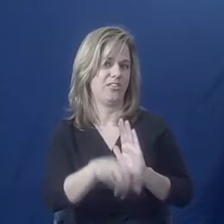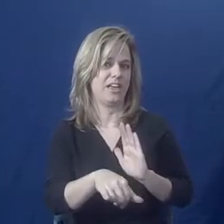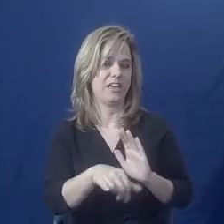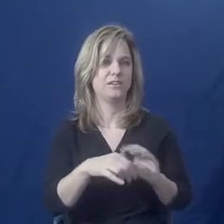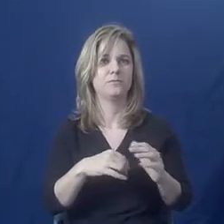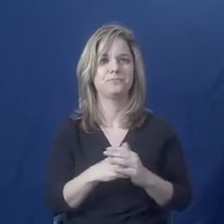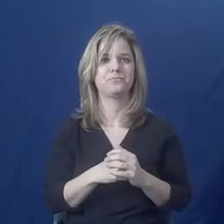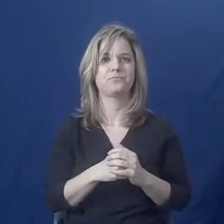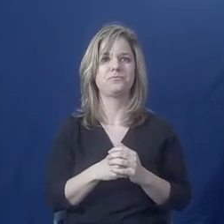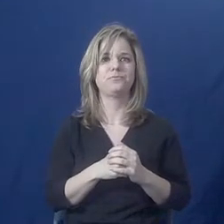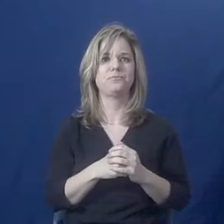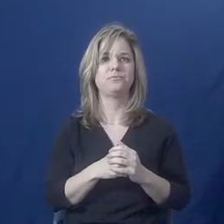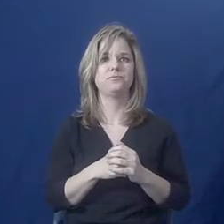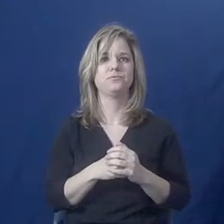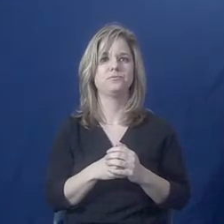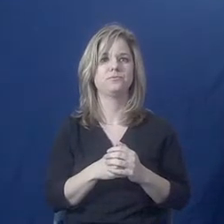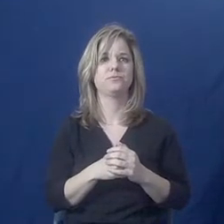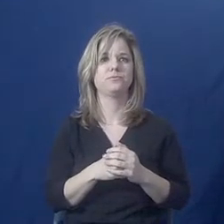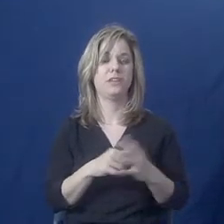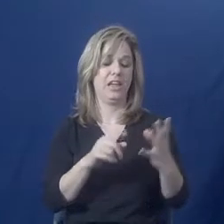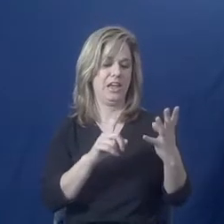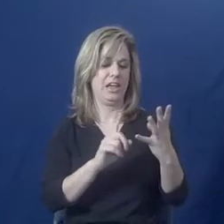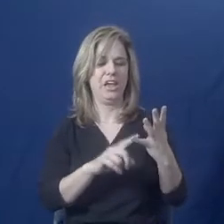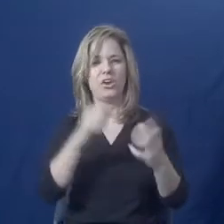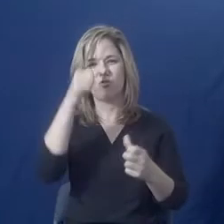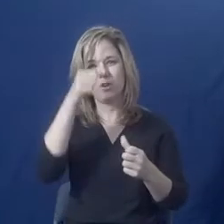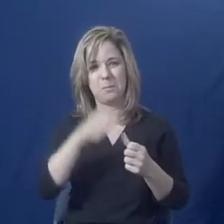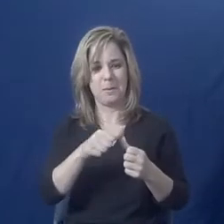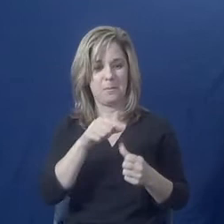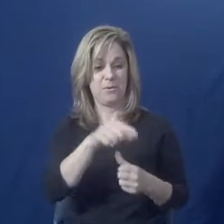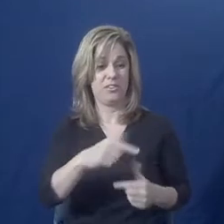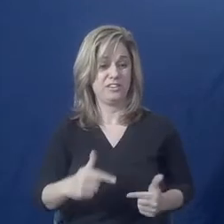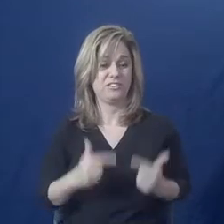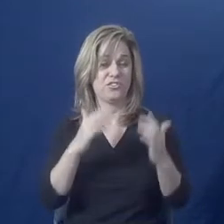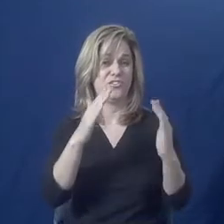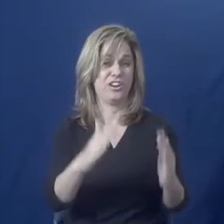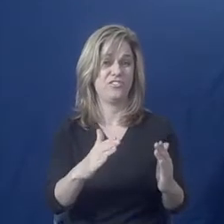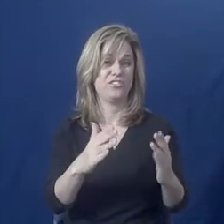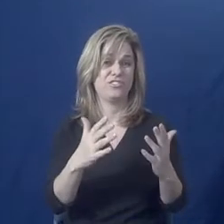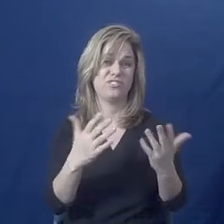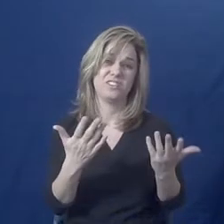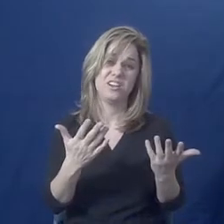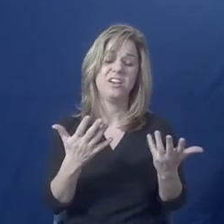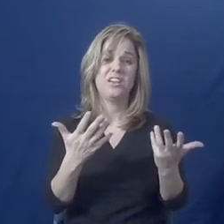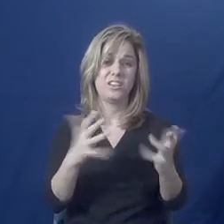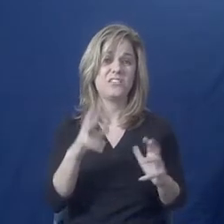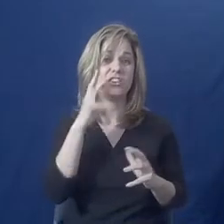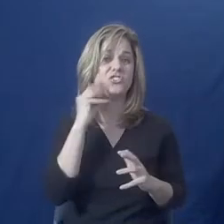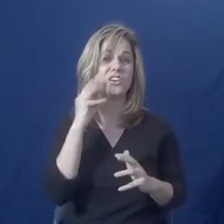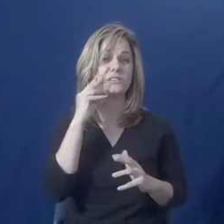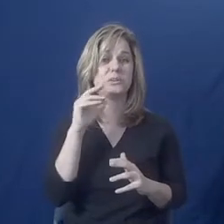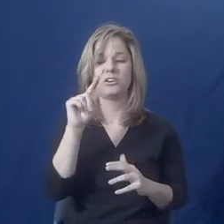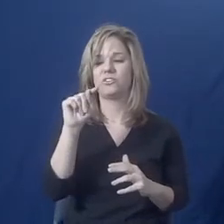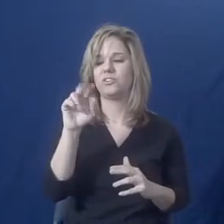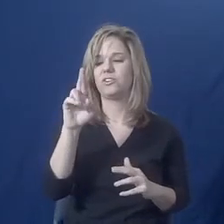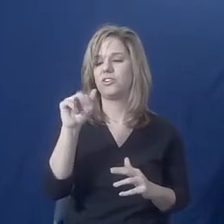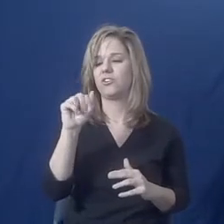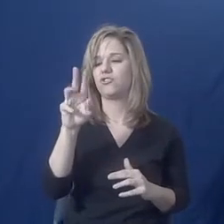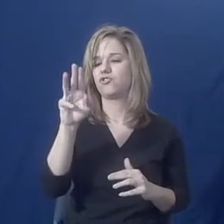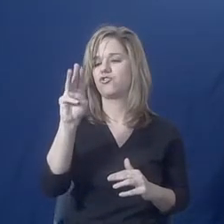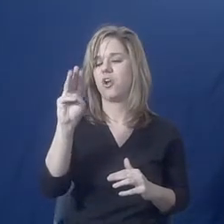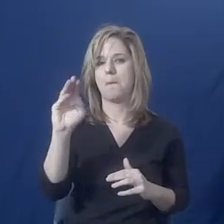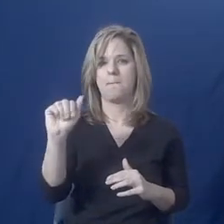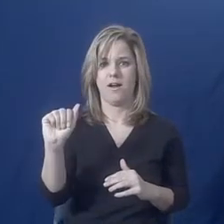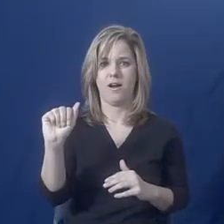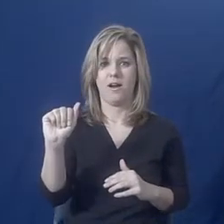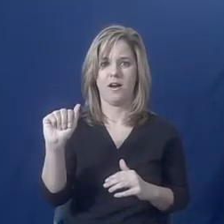violence have experienced trauma. So their reactions to things may not